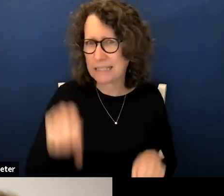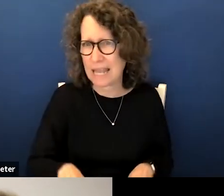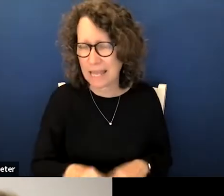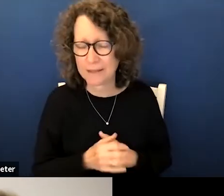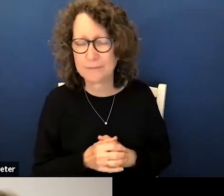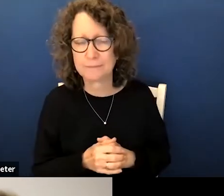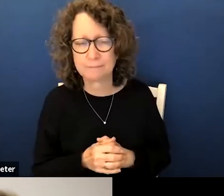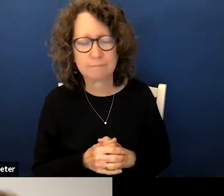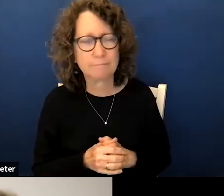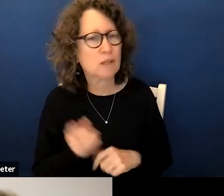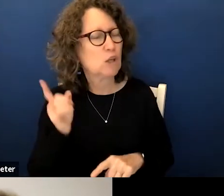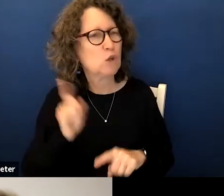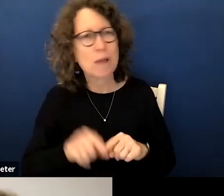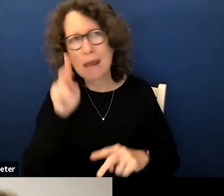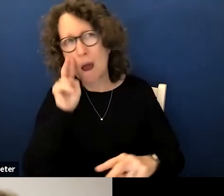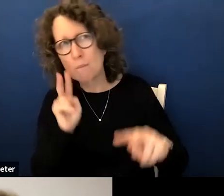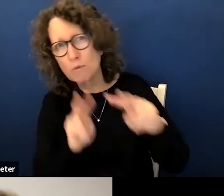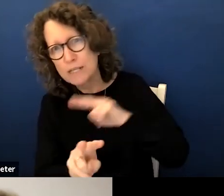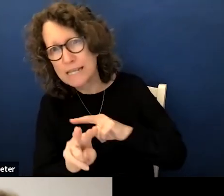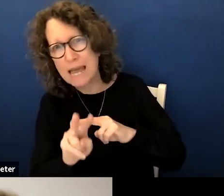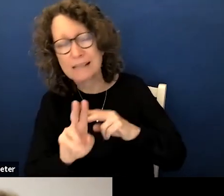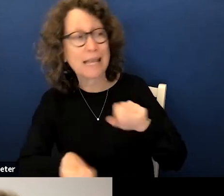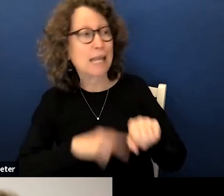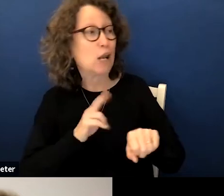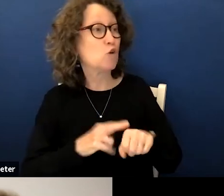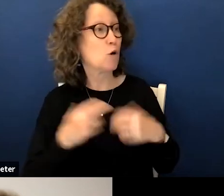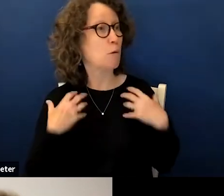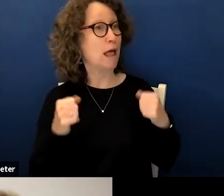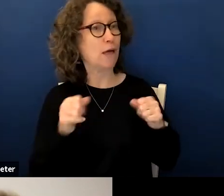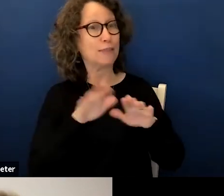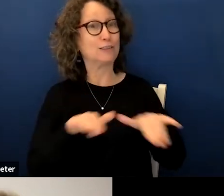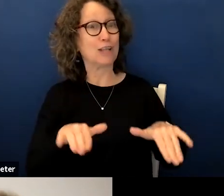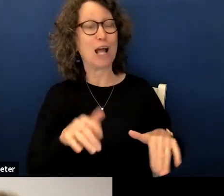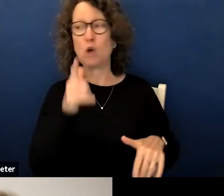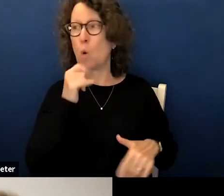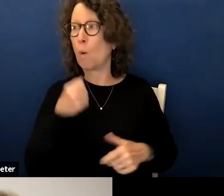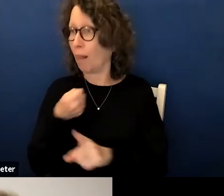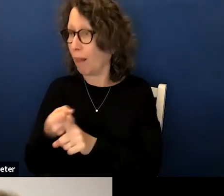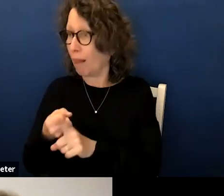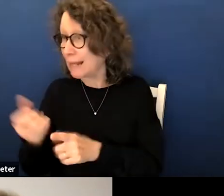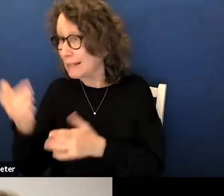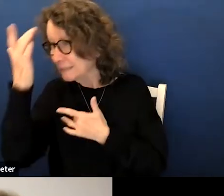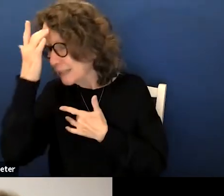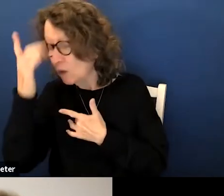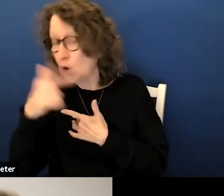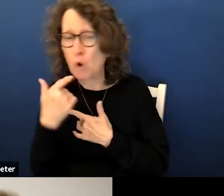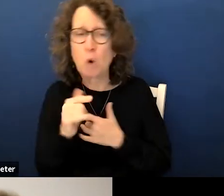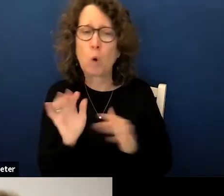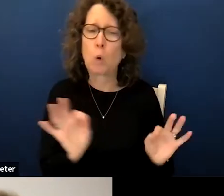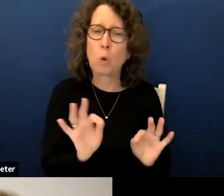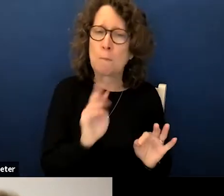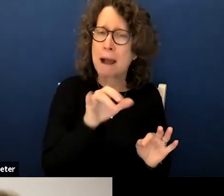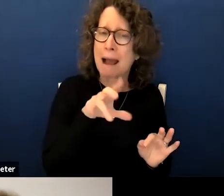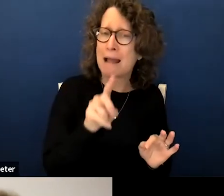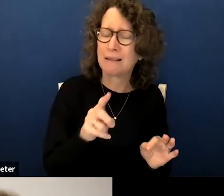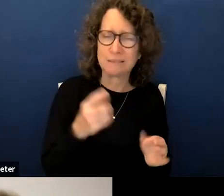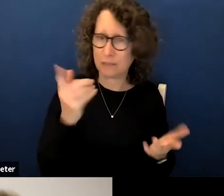Tan you cannot predict in a normal healthy child who's going to get very sick and who's not